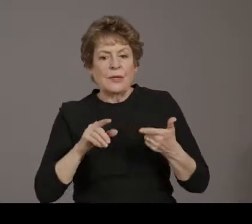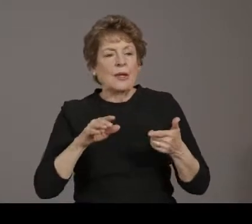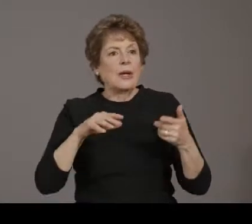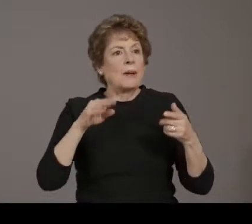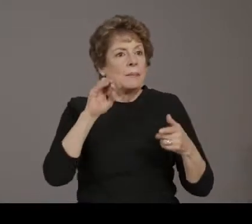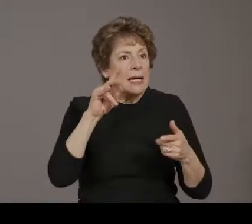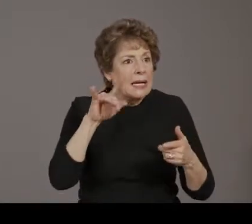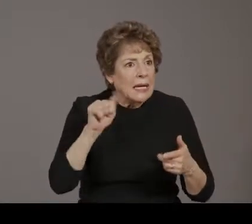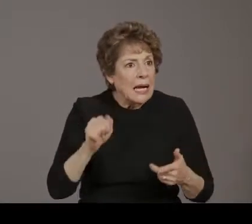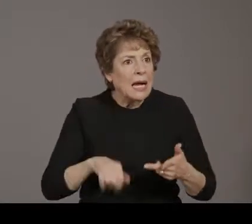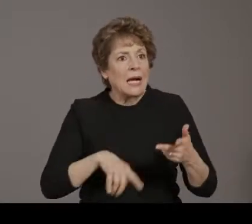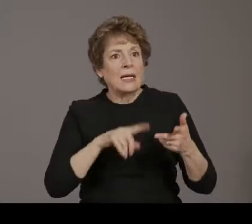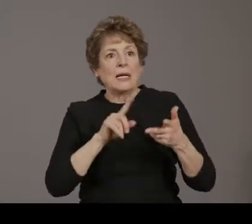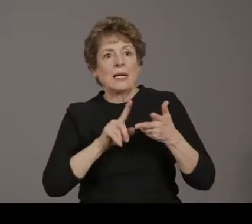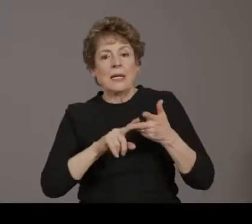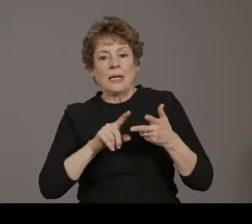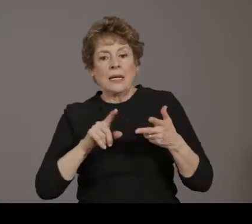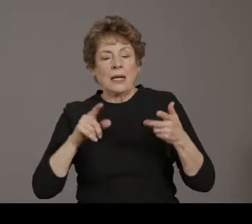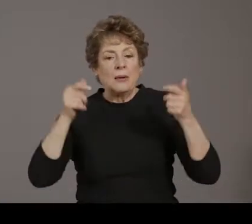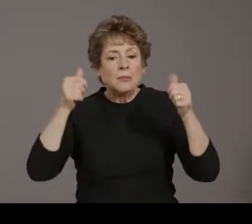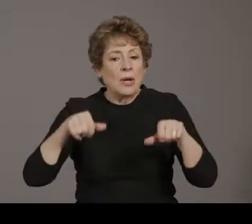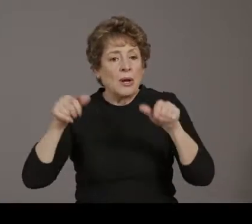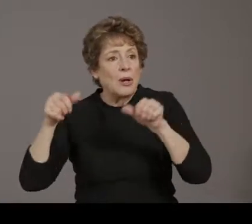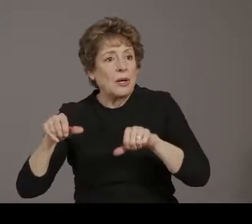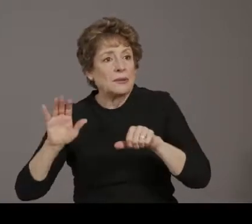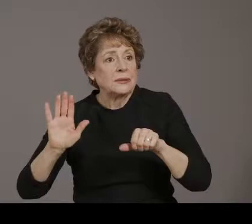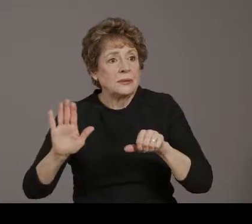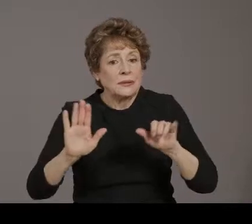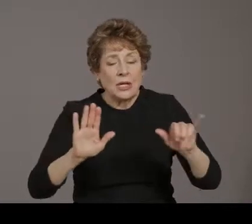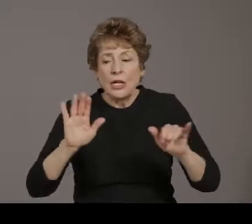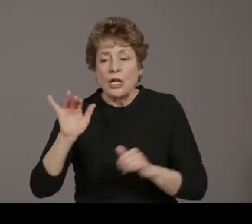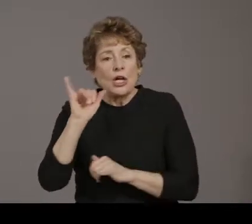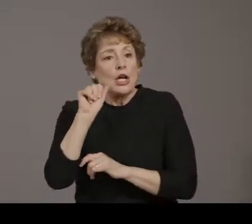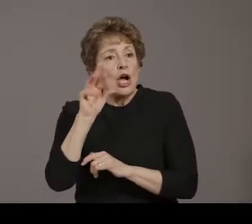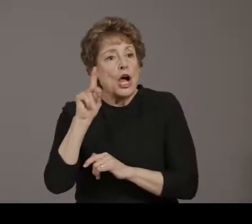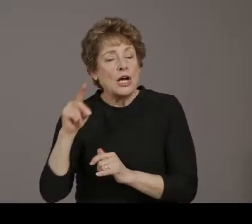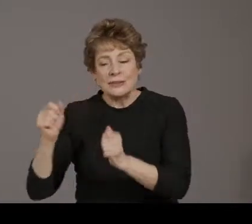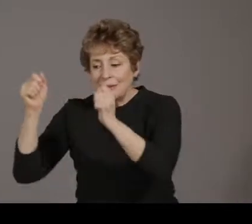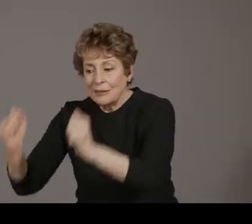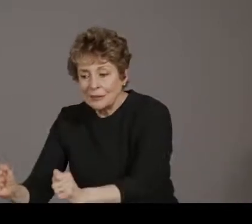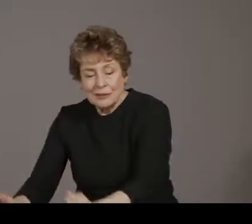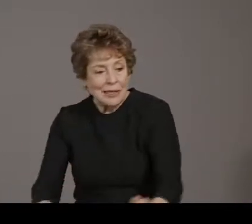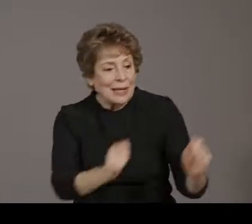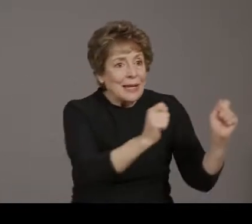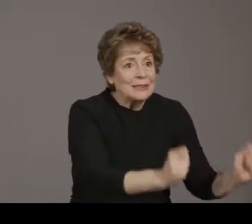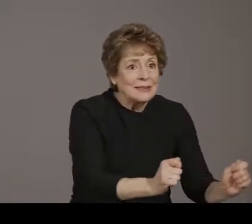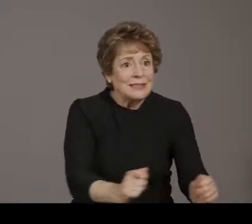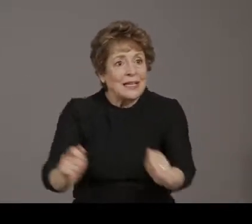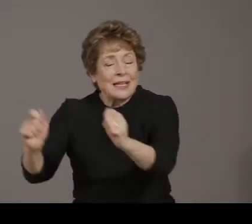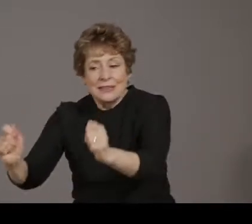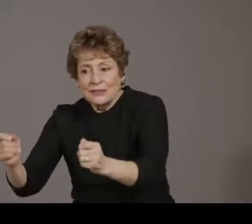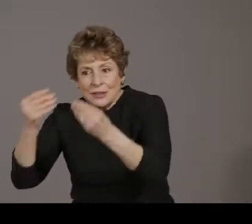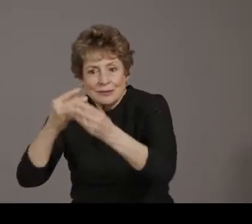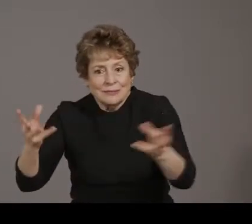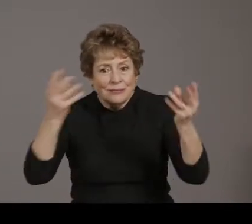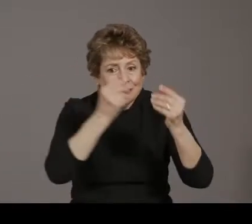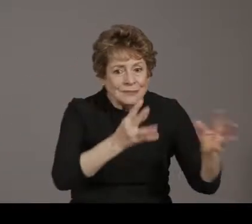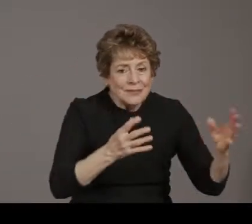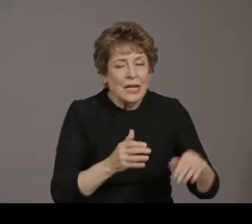and things right in the community. And you can see that these assets are both in English and Spanish.